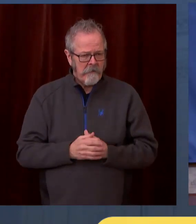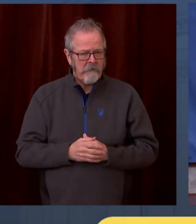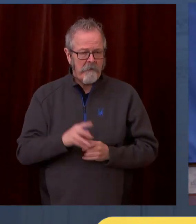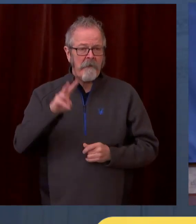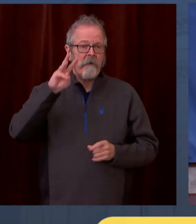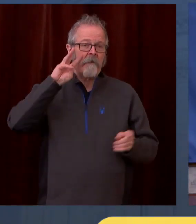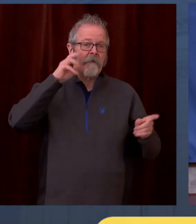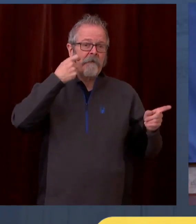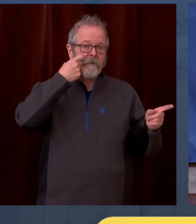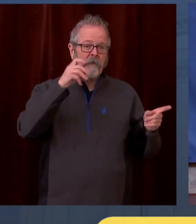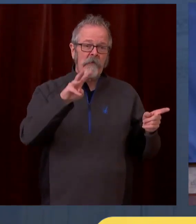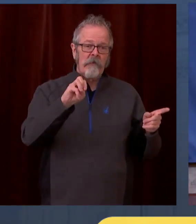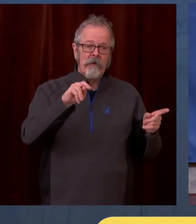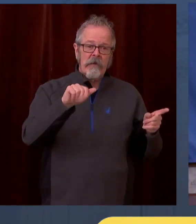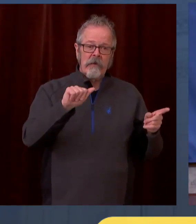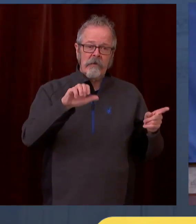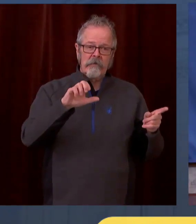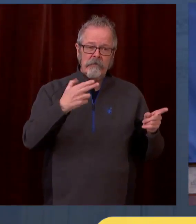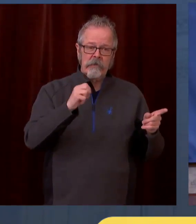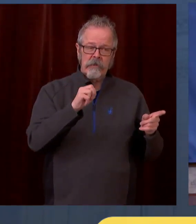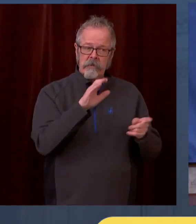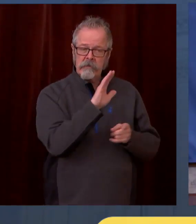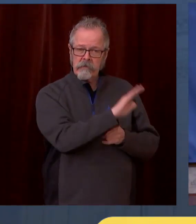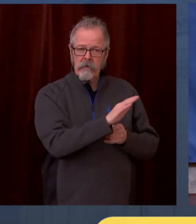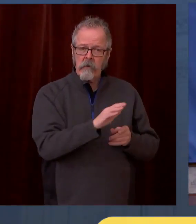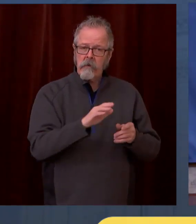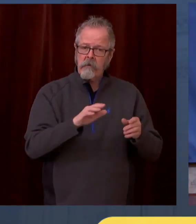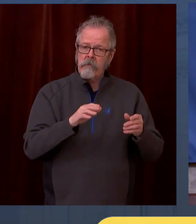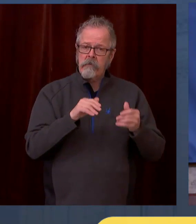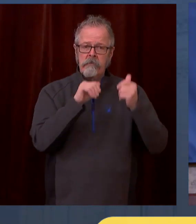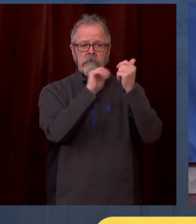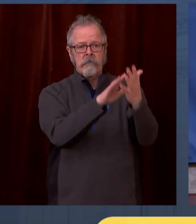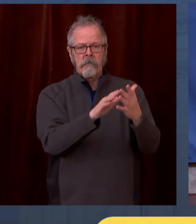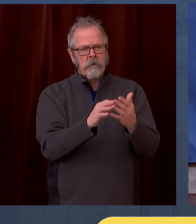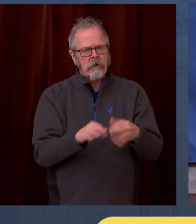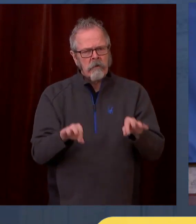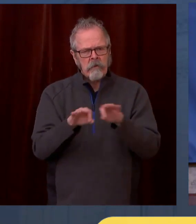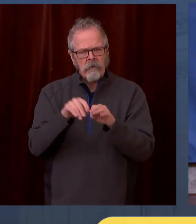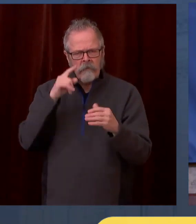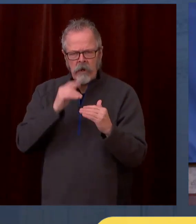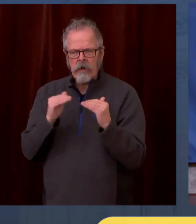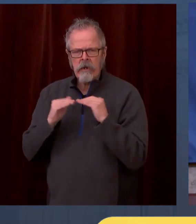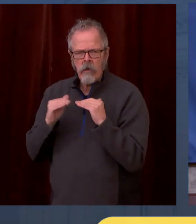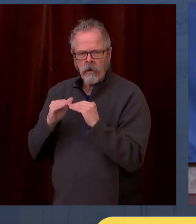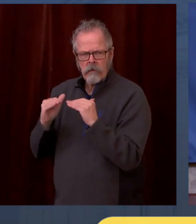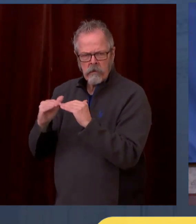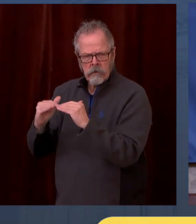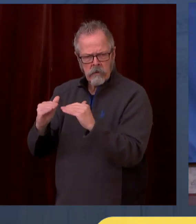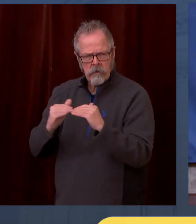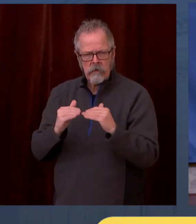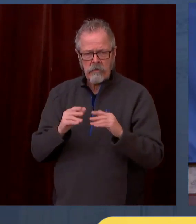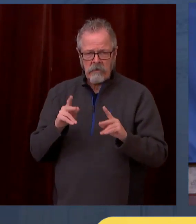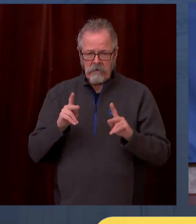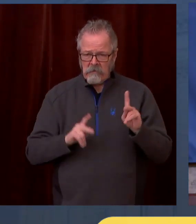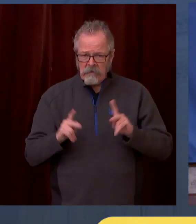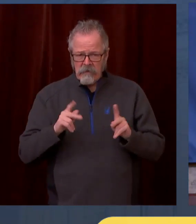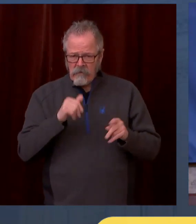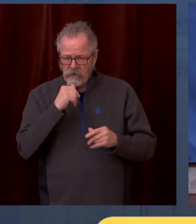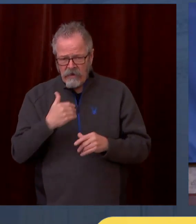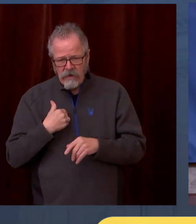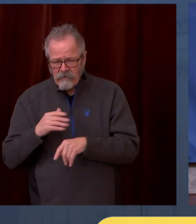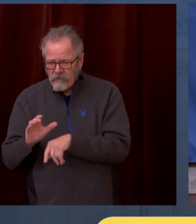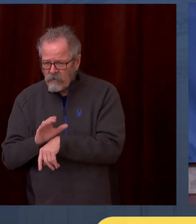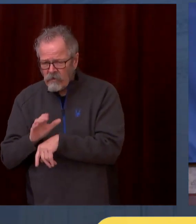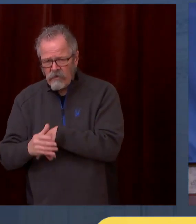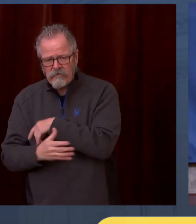equity perspective, because we want people to be able to get this vaccine even if you're not using a computer regularly. So it offers